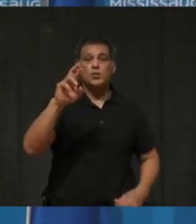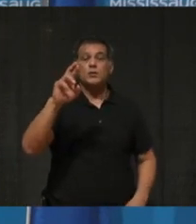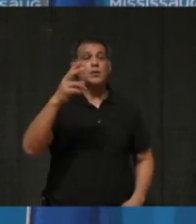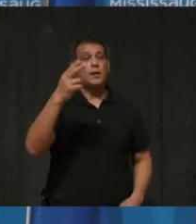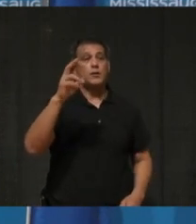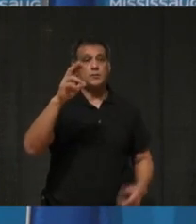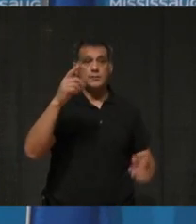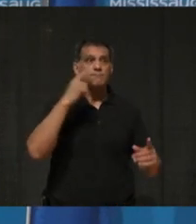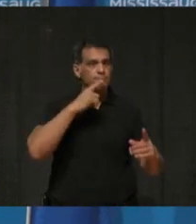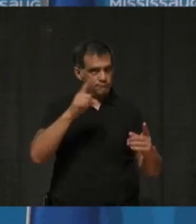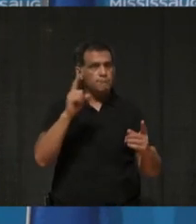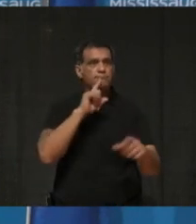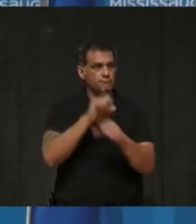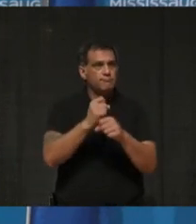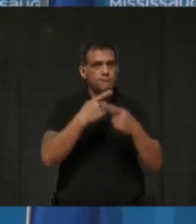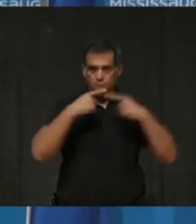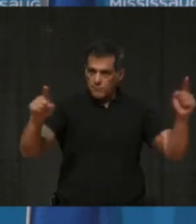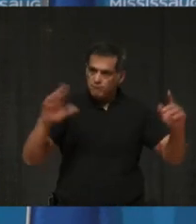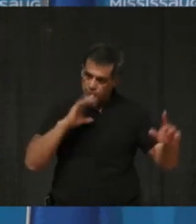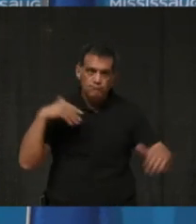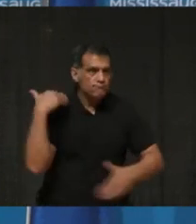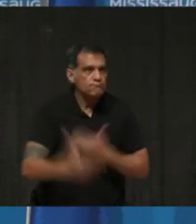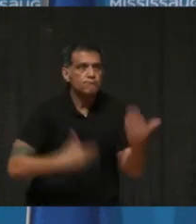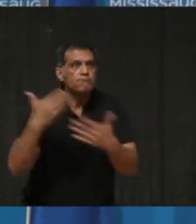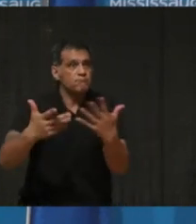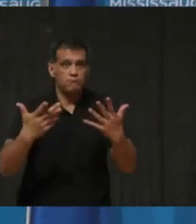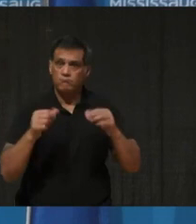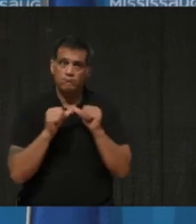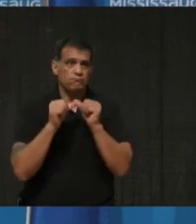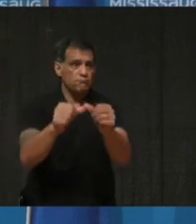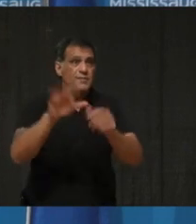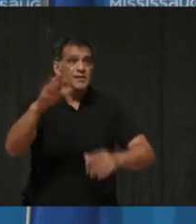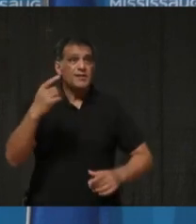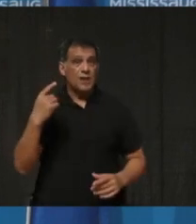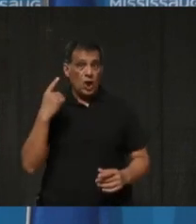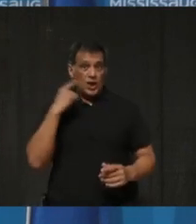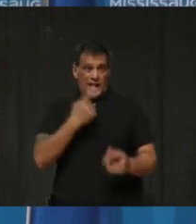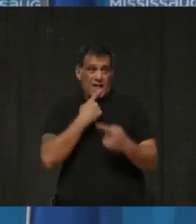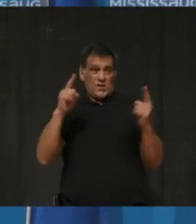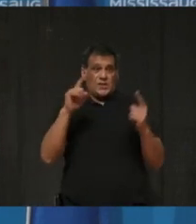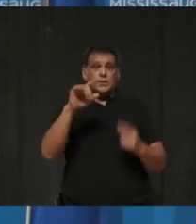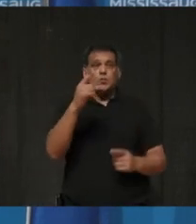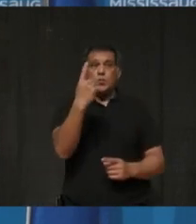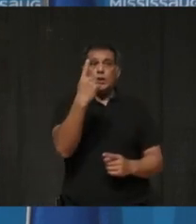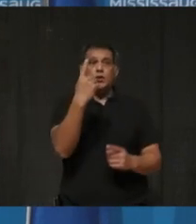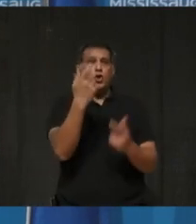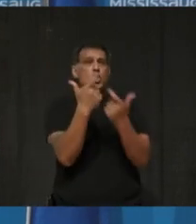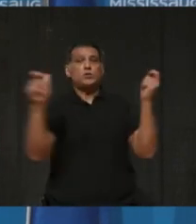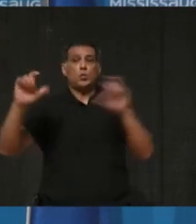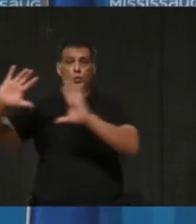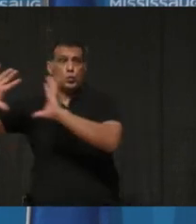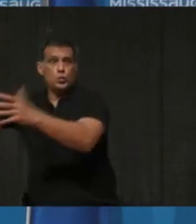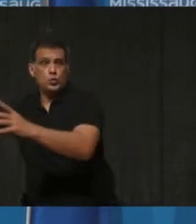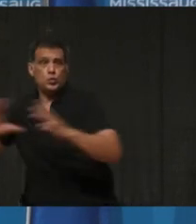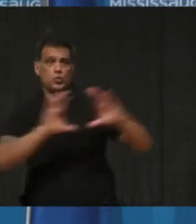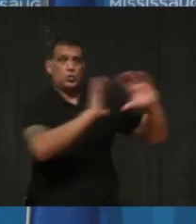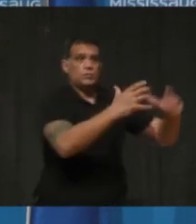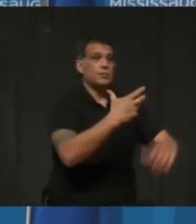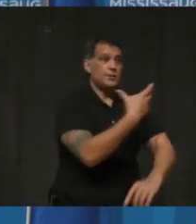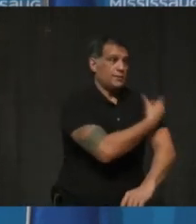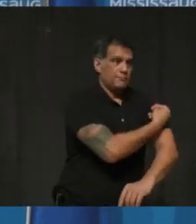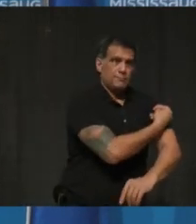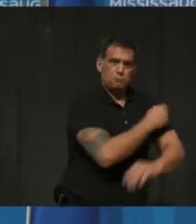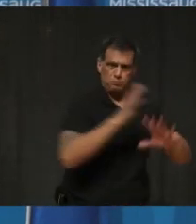active. We have recently announced the opening of two large community sites for vaccination that will operational soon in the next week